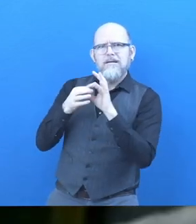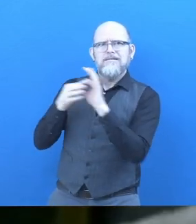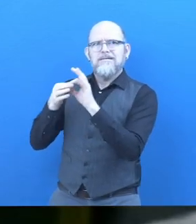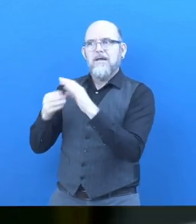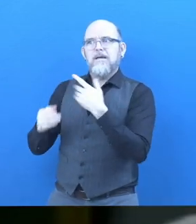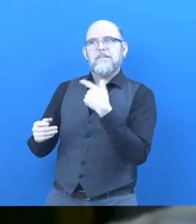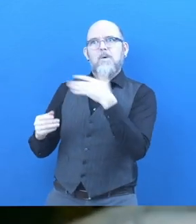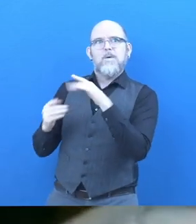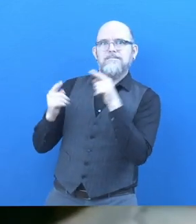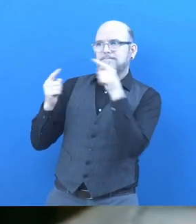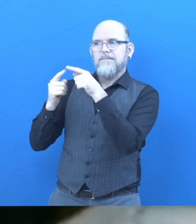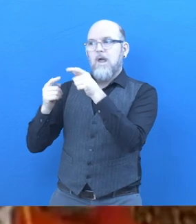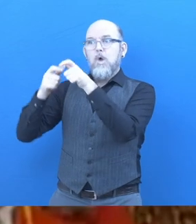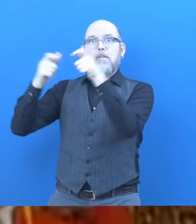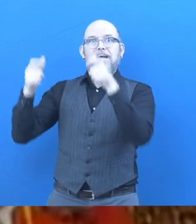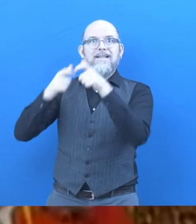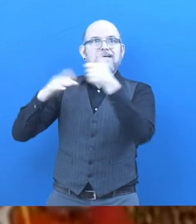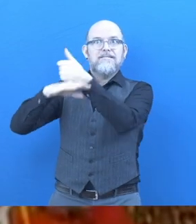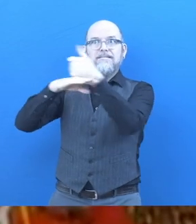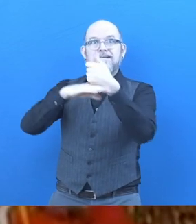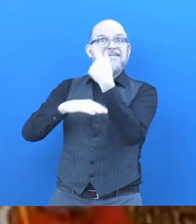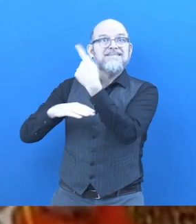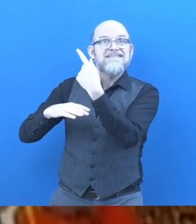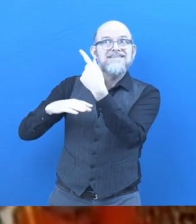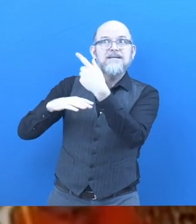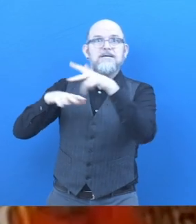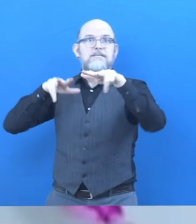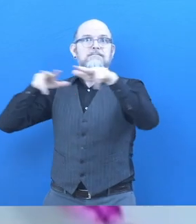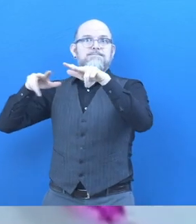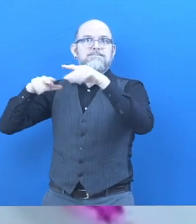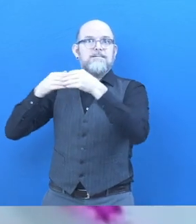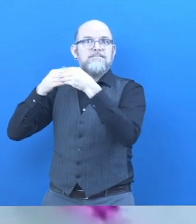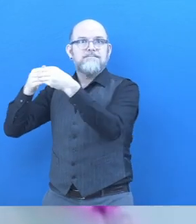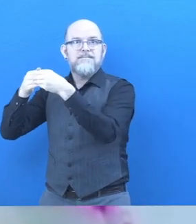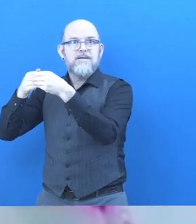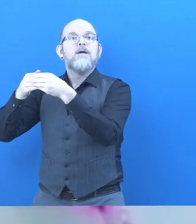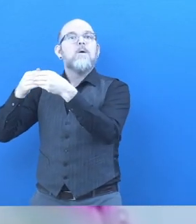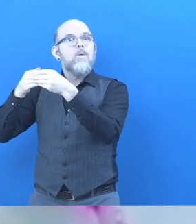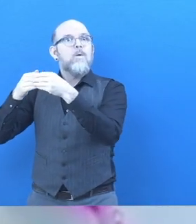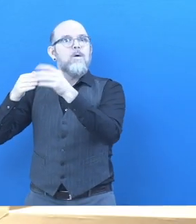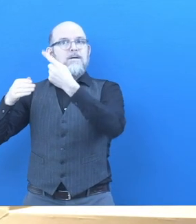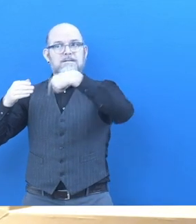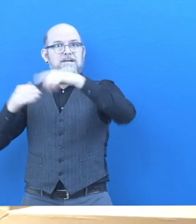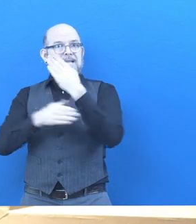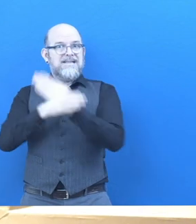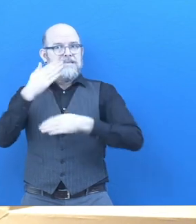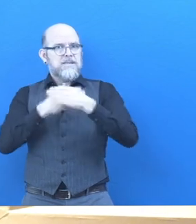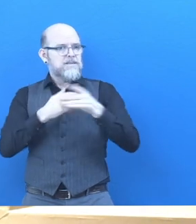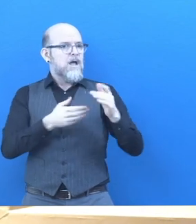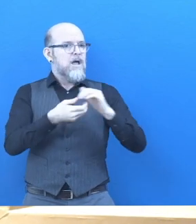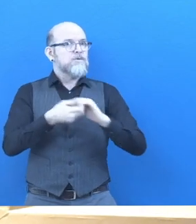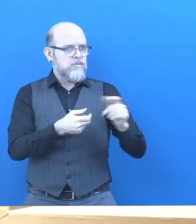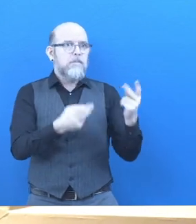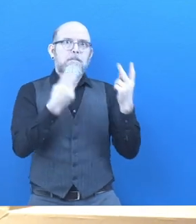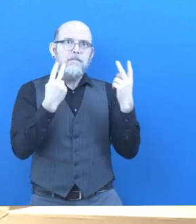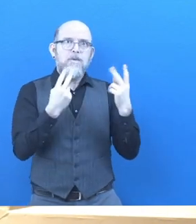valuable members of the network who are disability organizations. The fact that employers are leading it provides a slightly